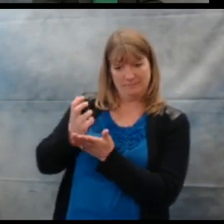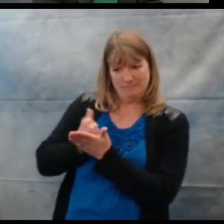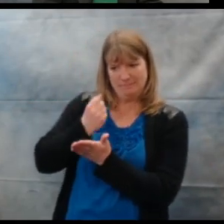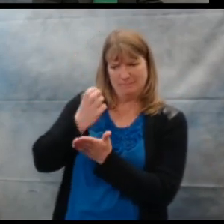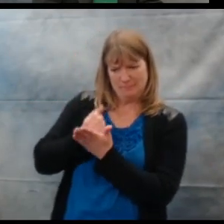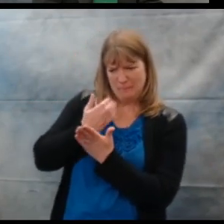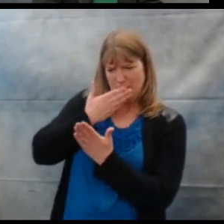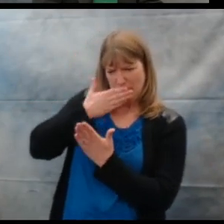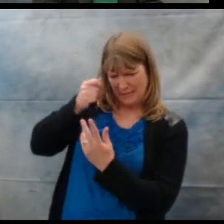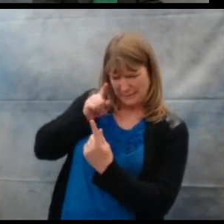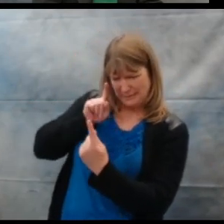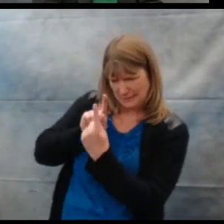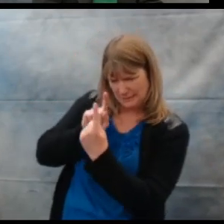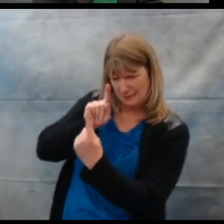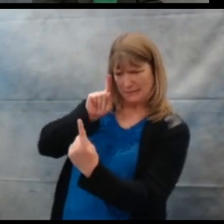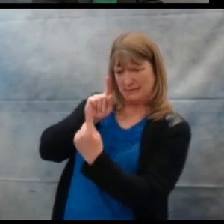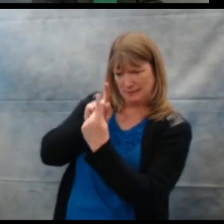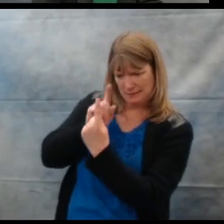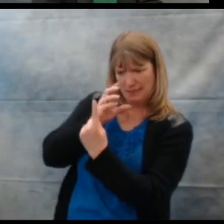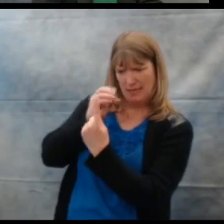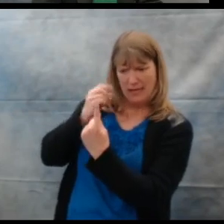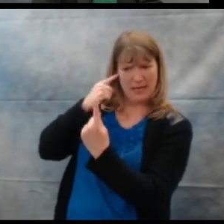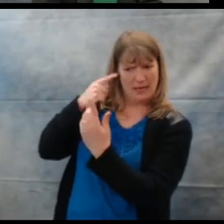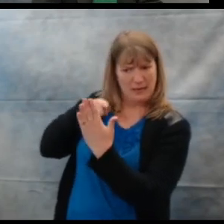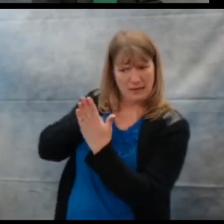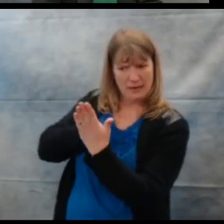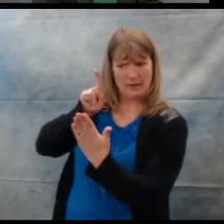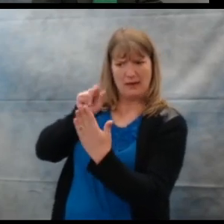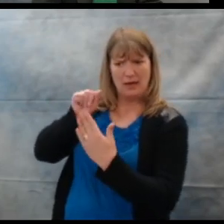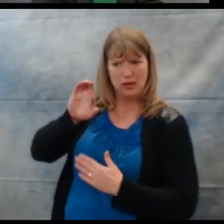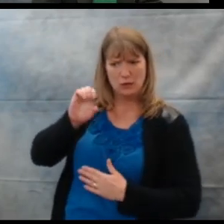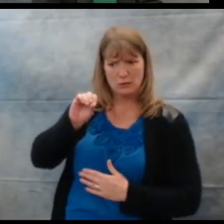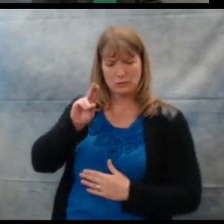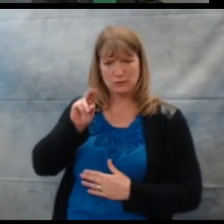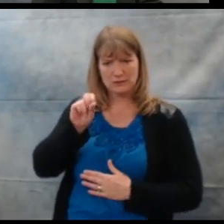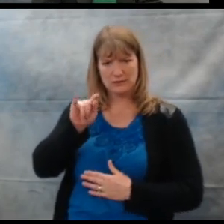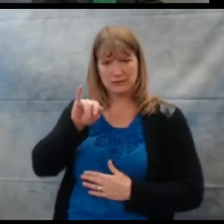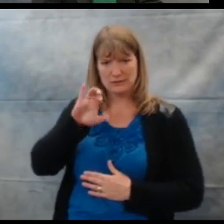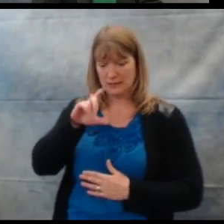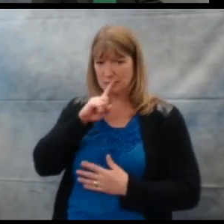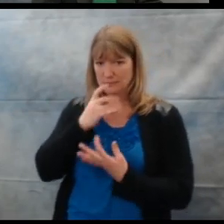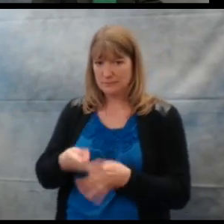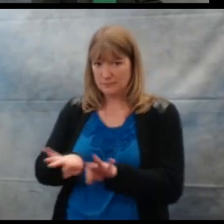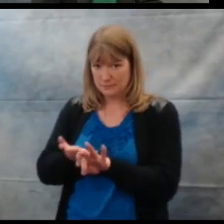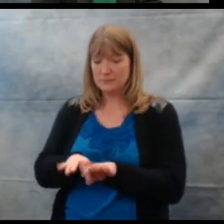taking advantage of the best distance and acoustics is also important.